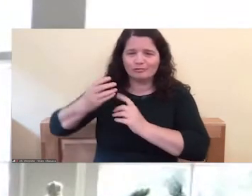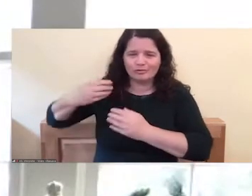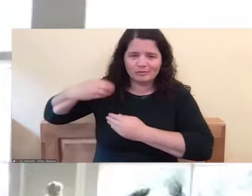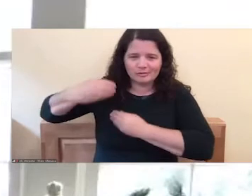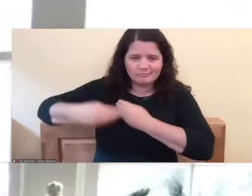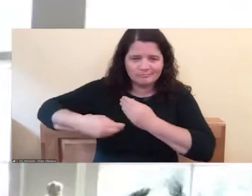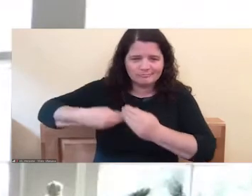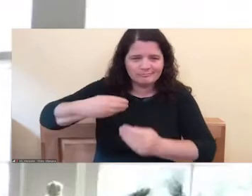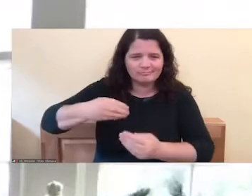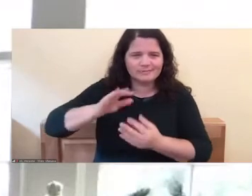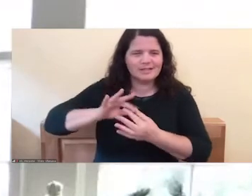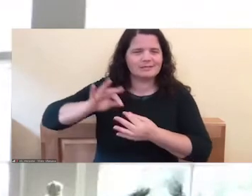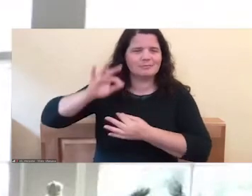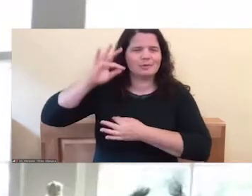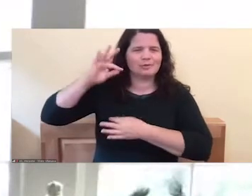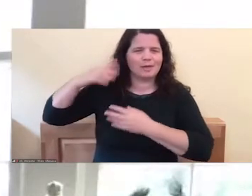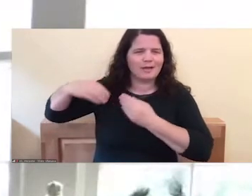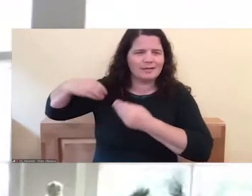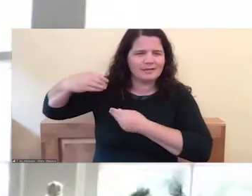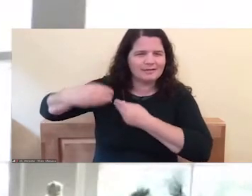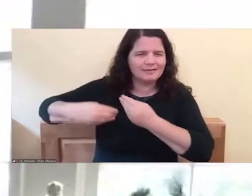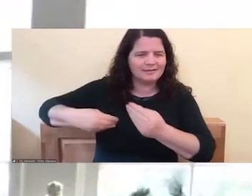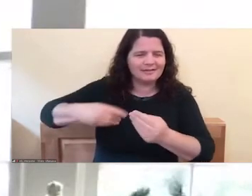Really billions of beings.